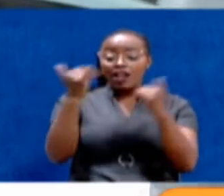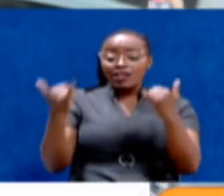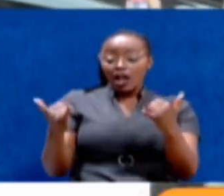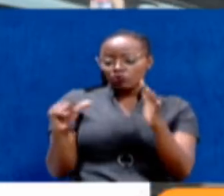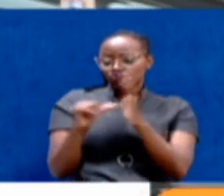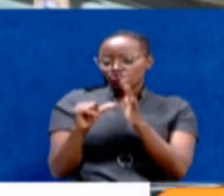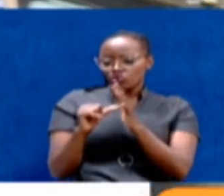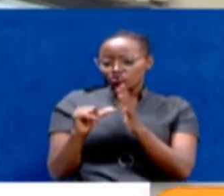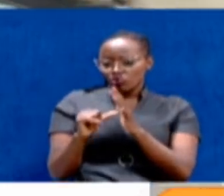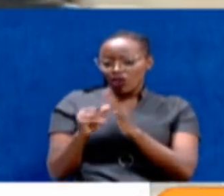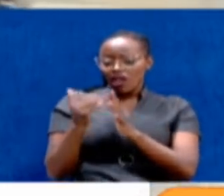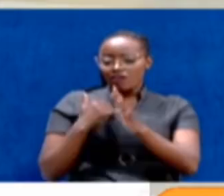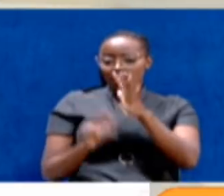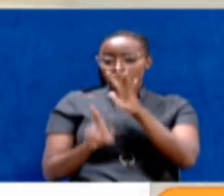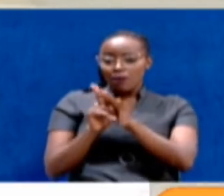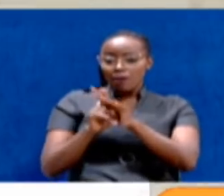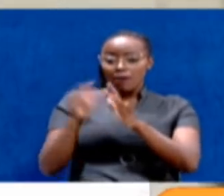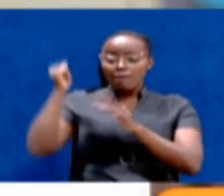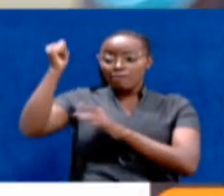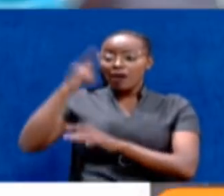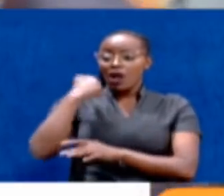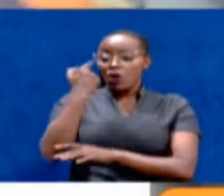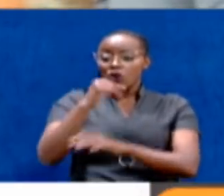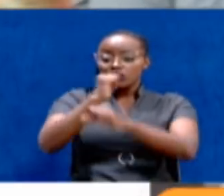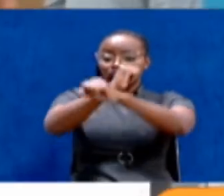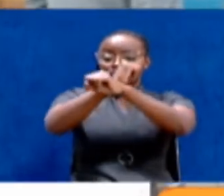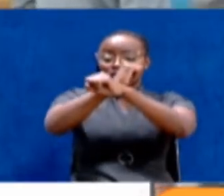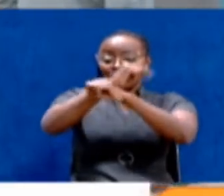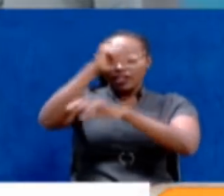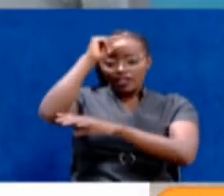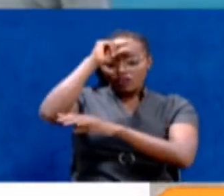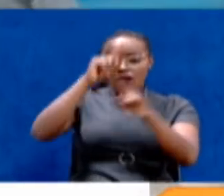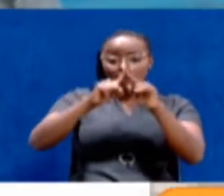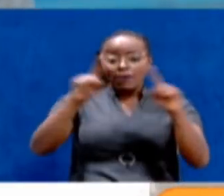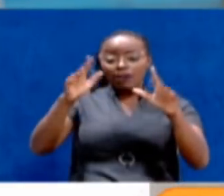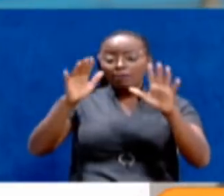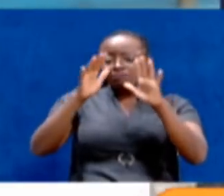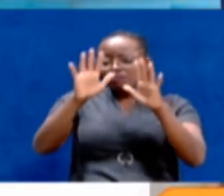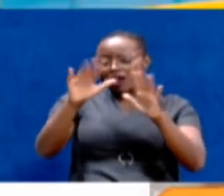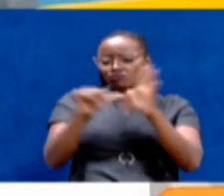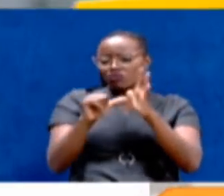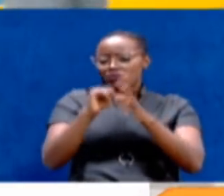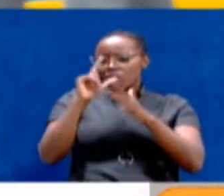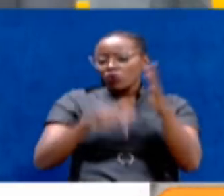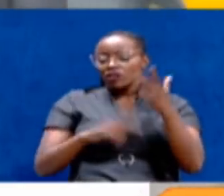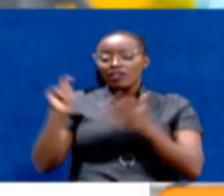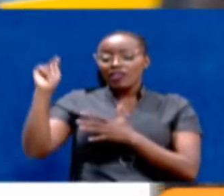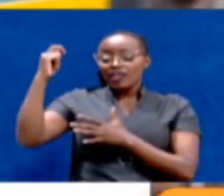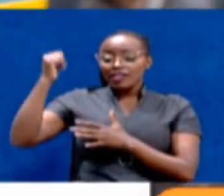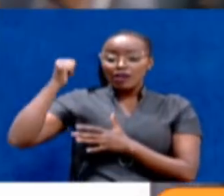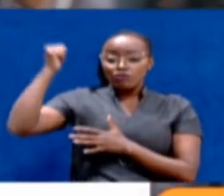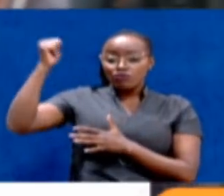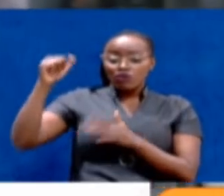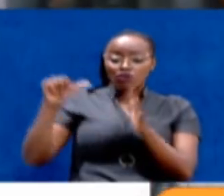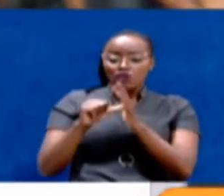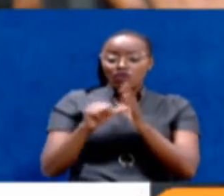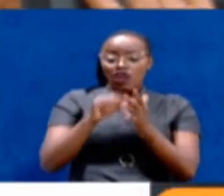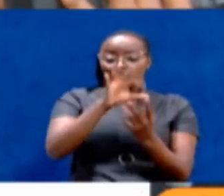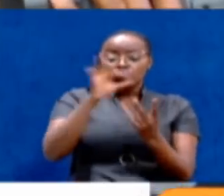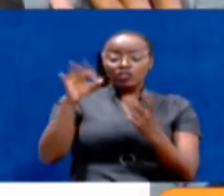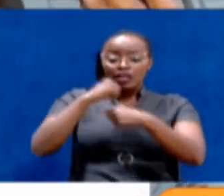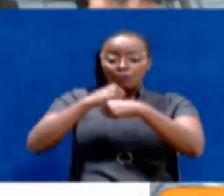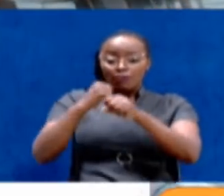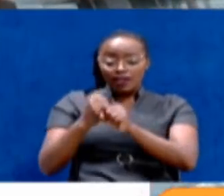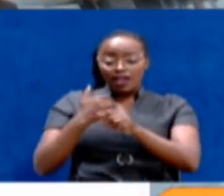falls on a bare-knuckled politician who packed a punch in defending government, but whose main undoing was that Kenyan political proverb of choices